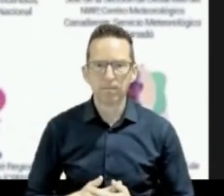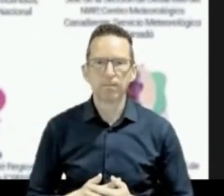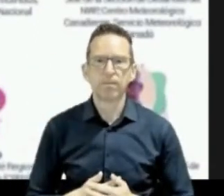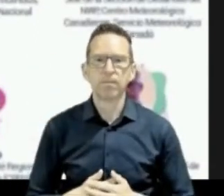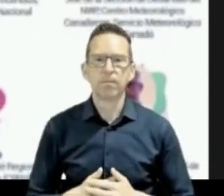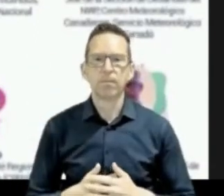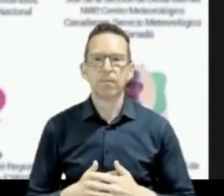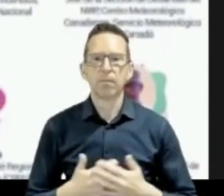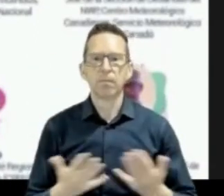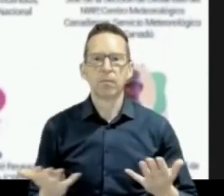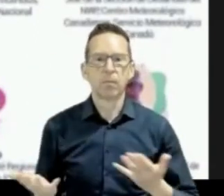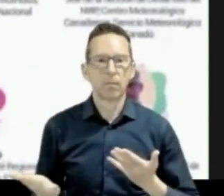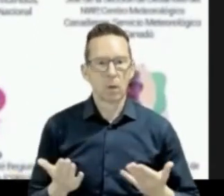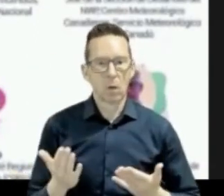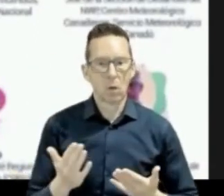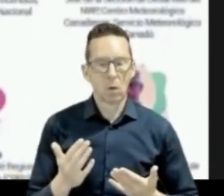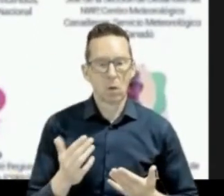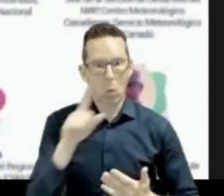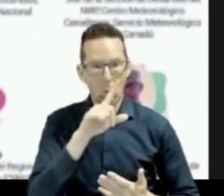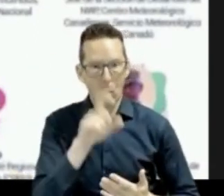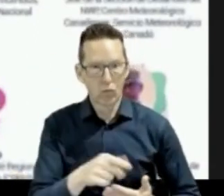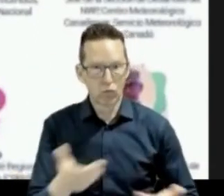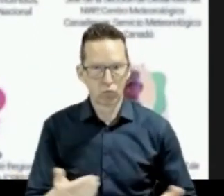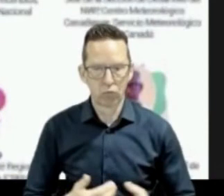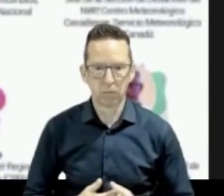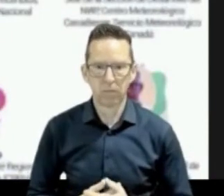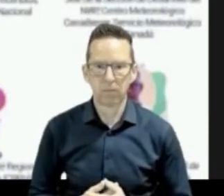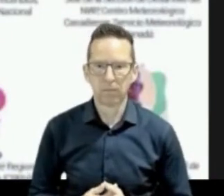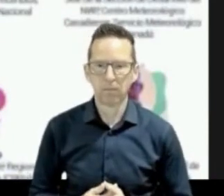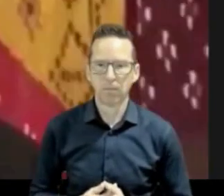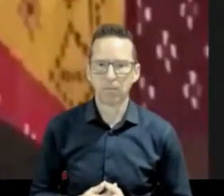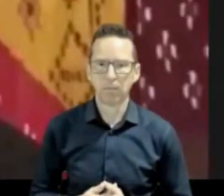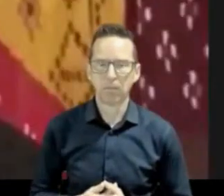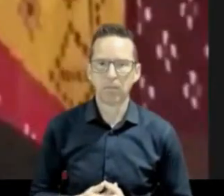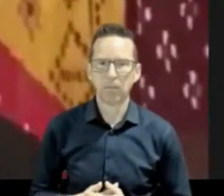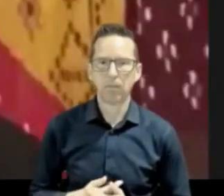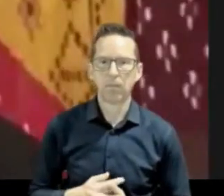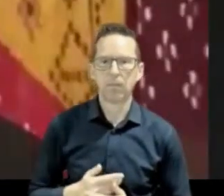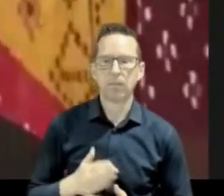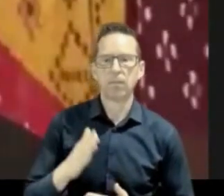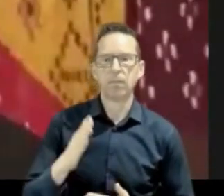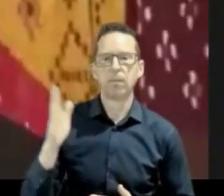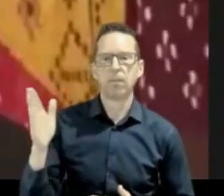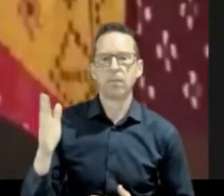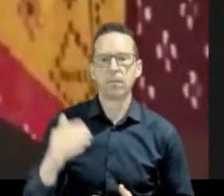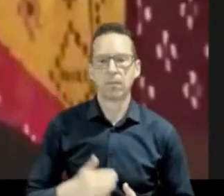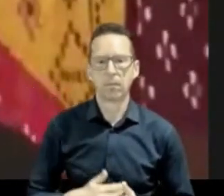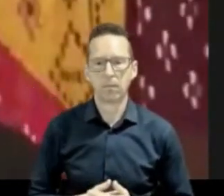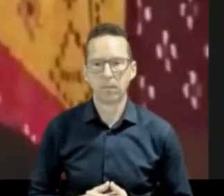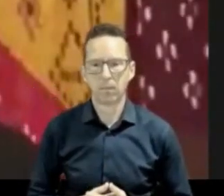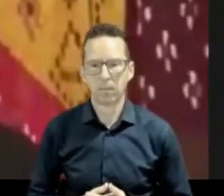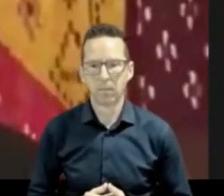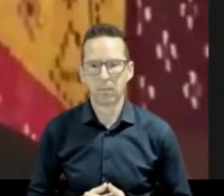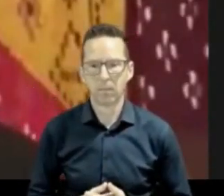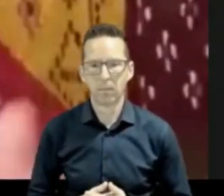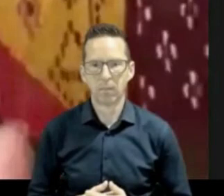welcome thank you very much Rodney and my apologies for the double booking so we heard some very rich stories